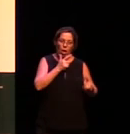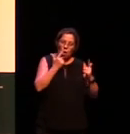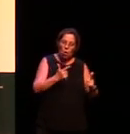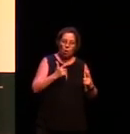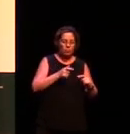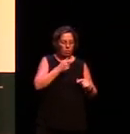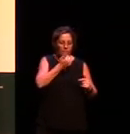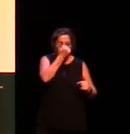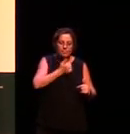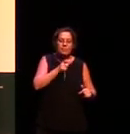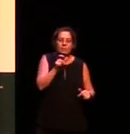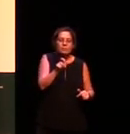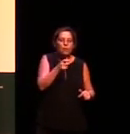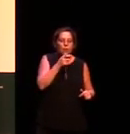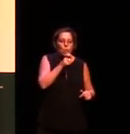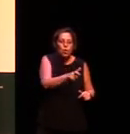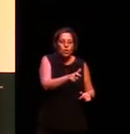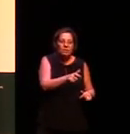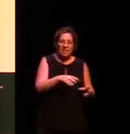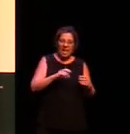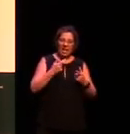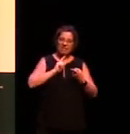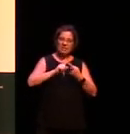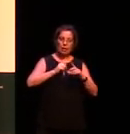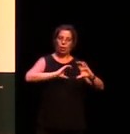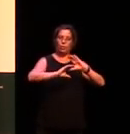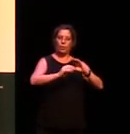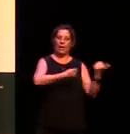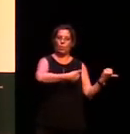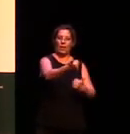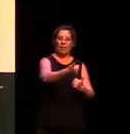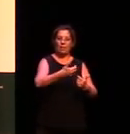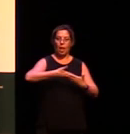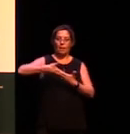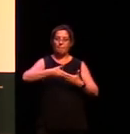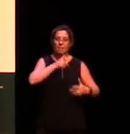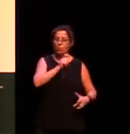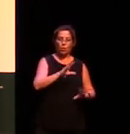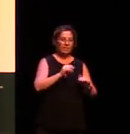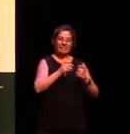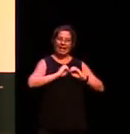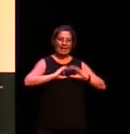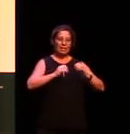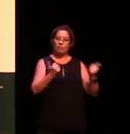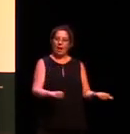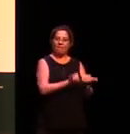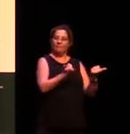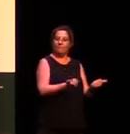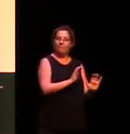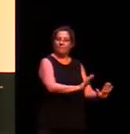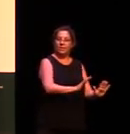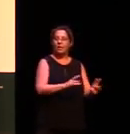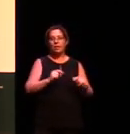know you can leave those ones till later so this is really interesting and giving us really important information about how